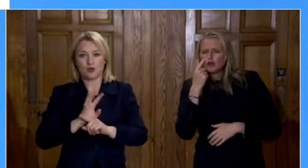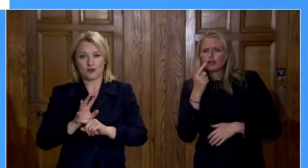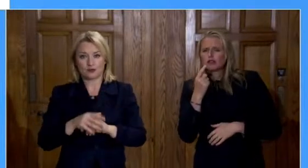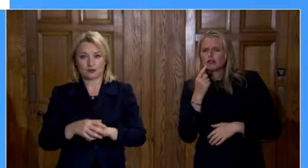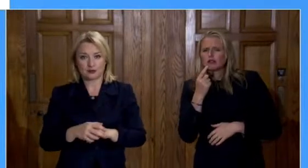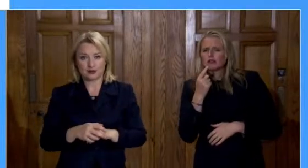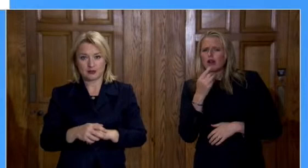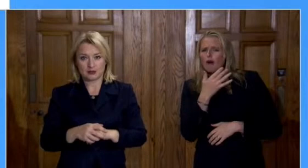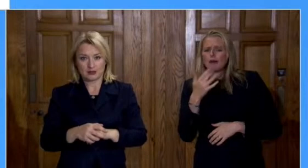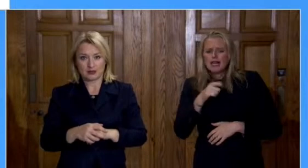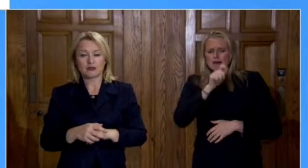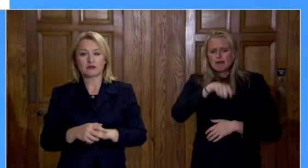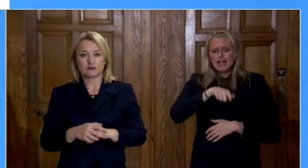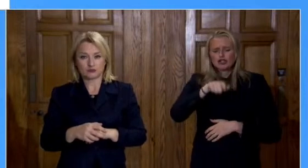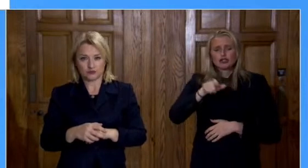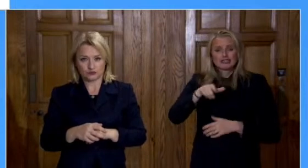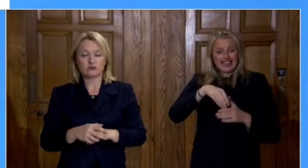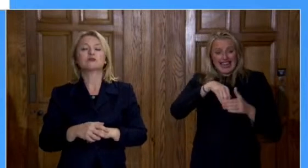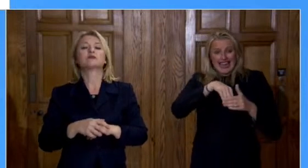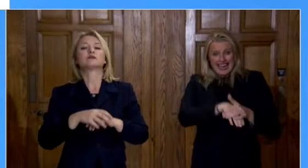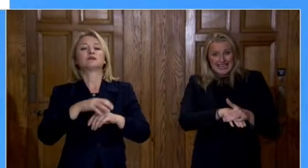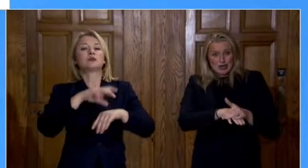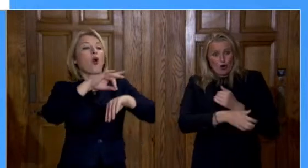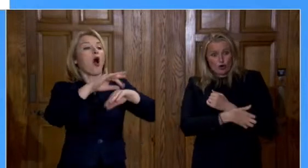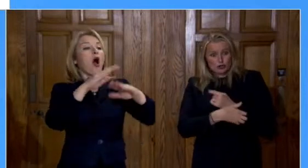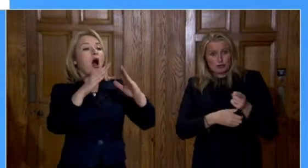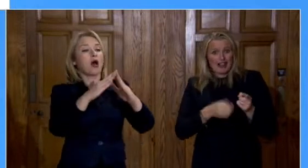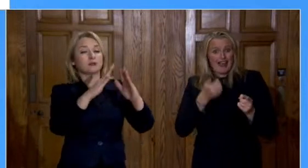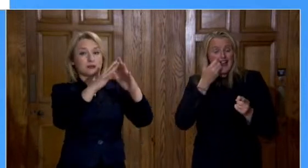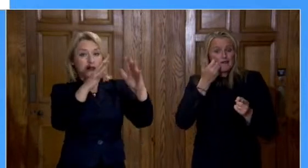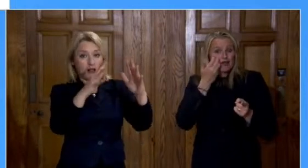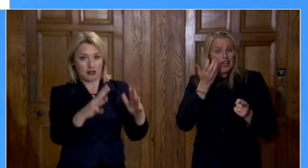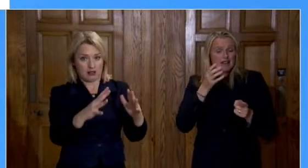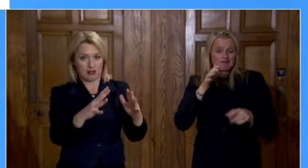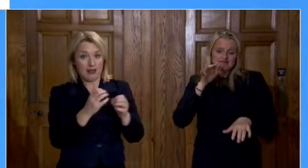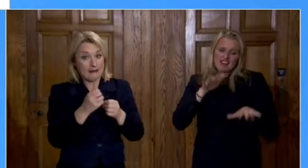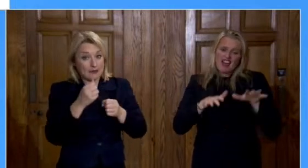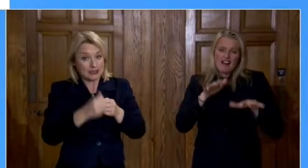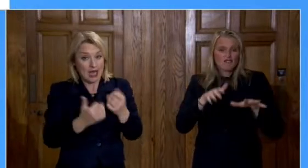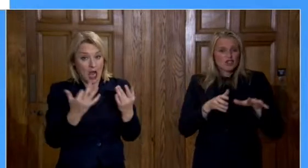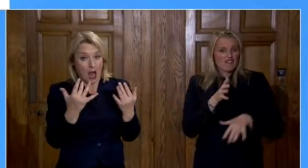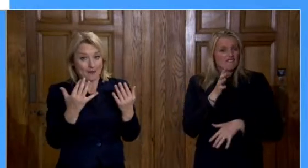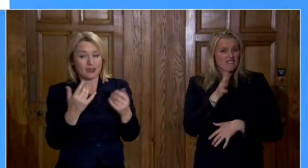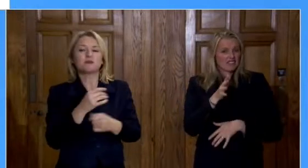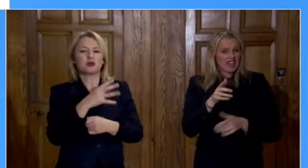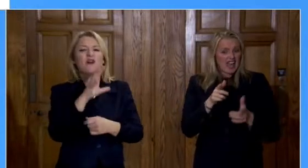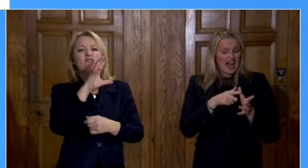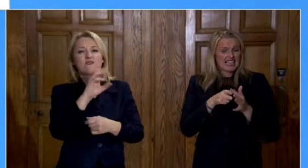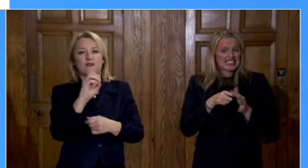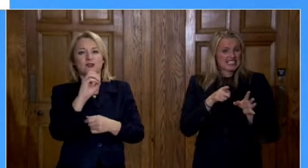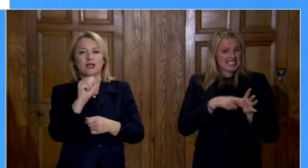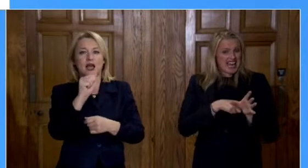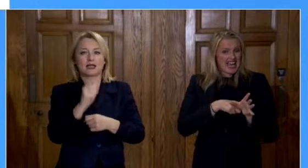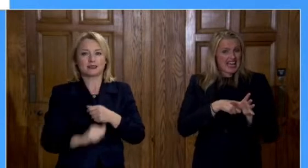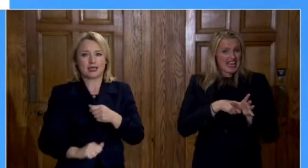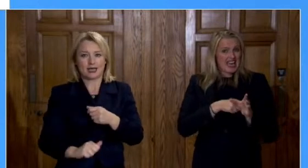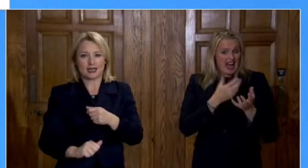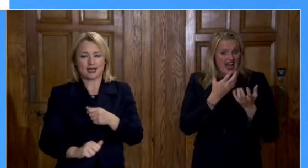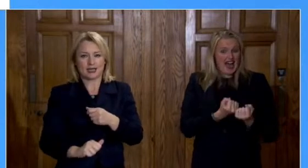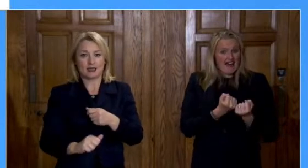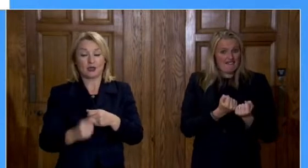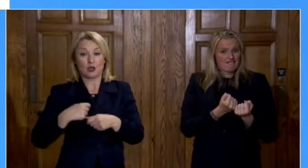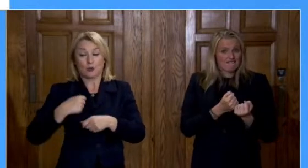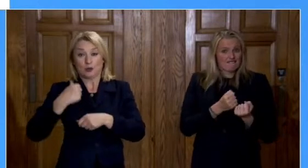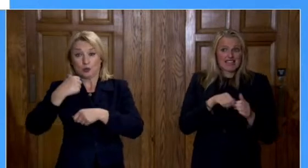patients within hospital, then each day, that is an average of around 50 per day over the last week. And today